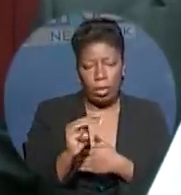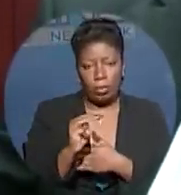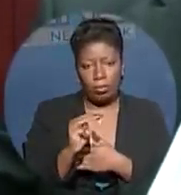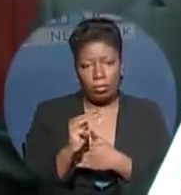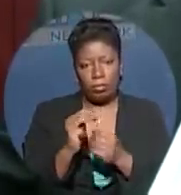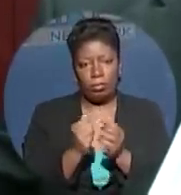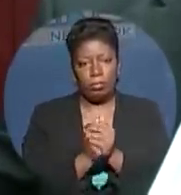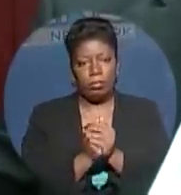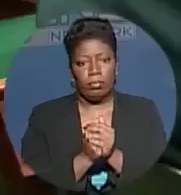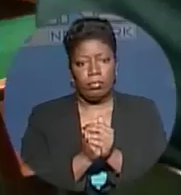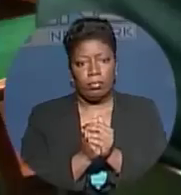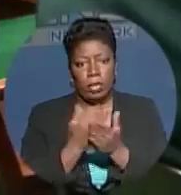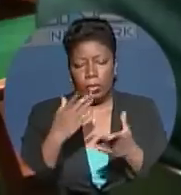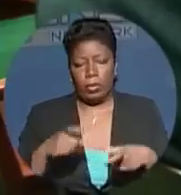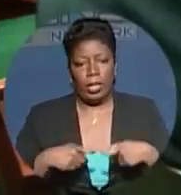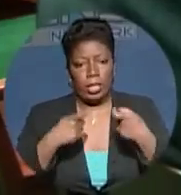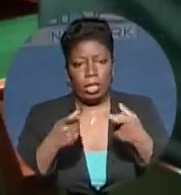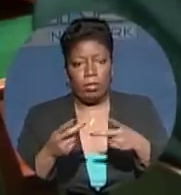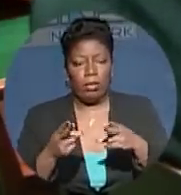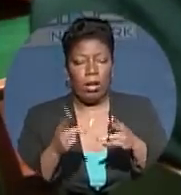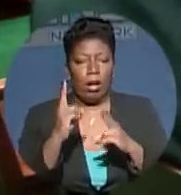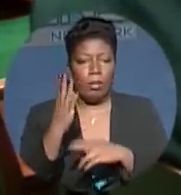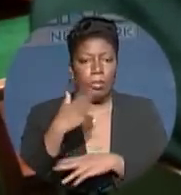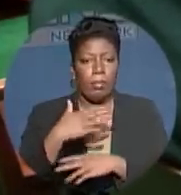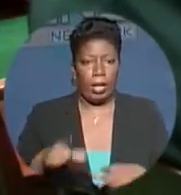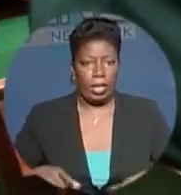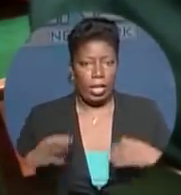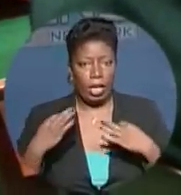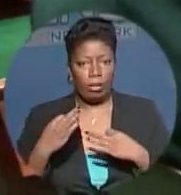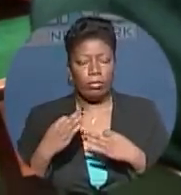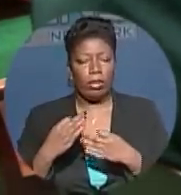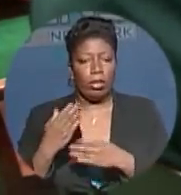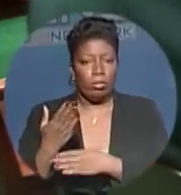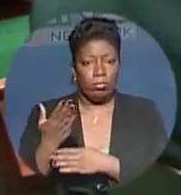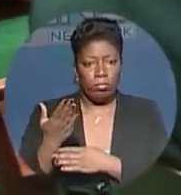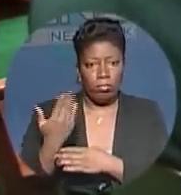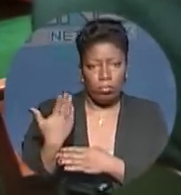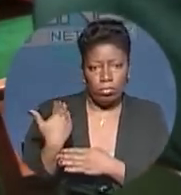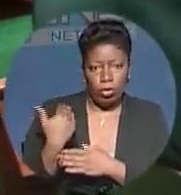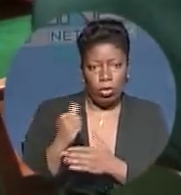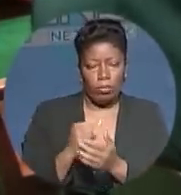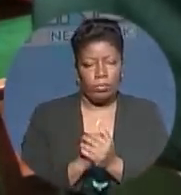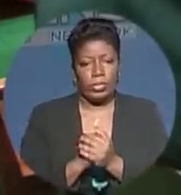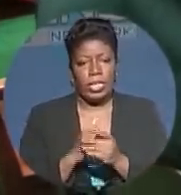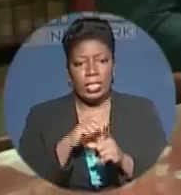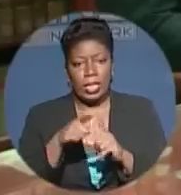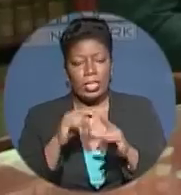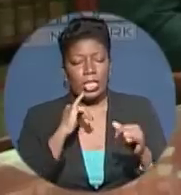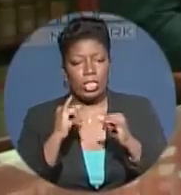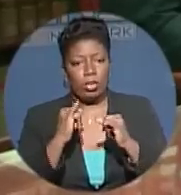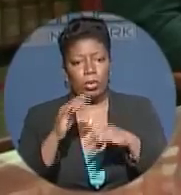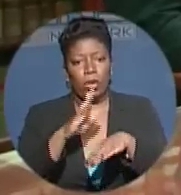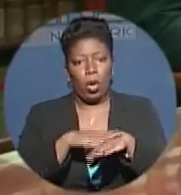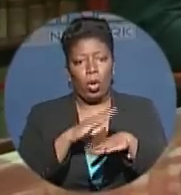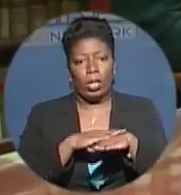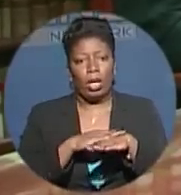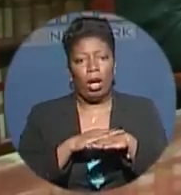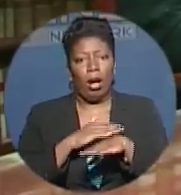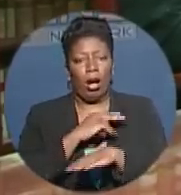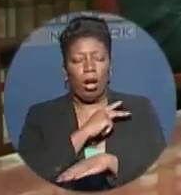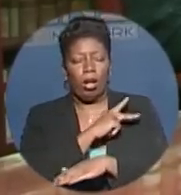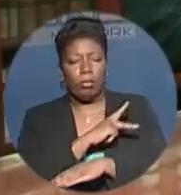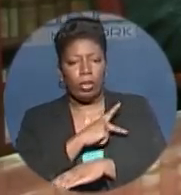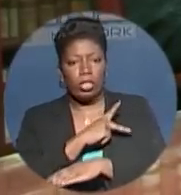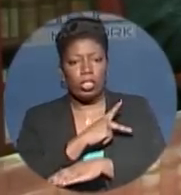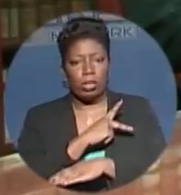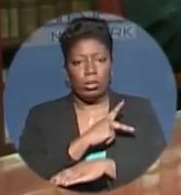have probably laid out my life for. It was evident during our interview that this issue took on a personal nature between the two. Russell claims